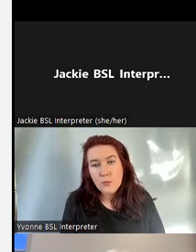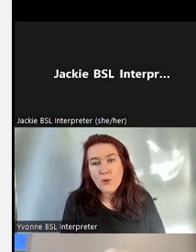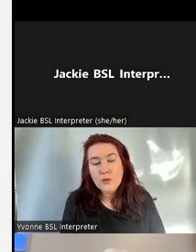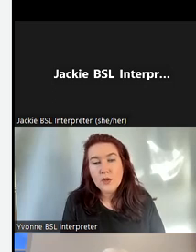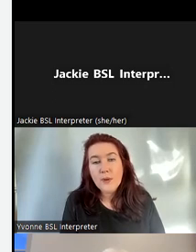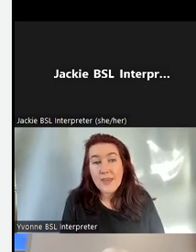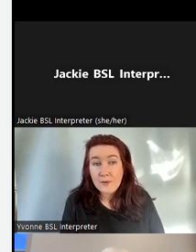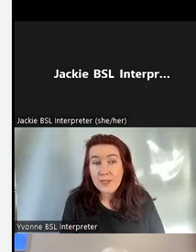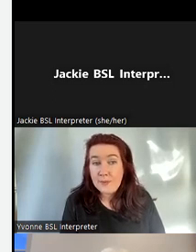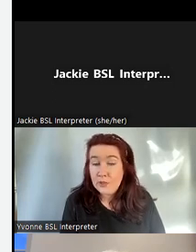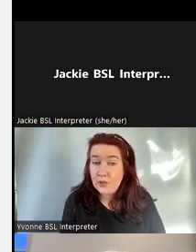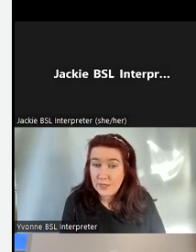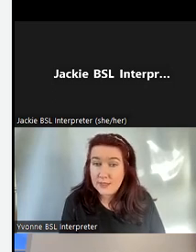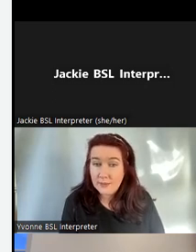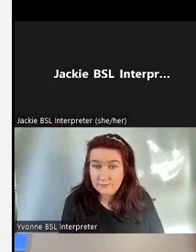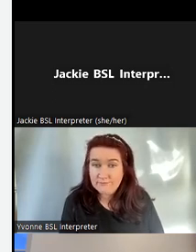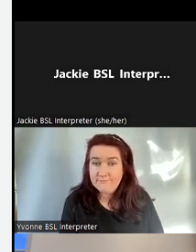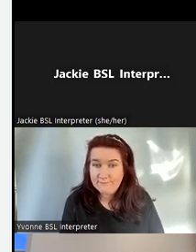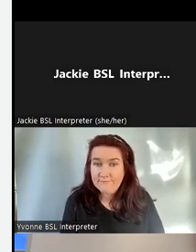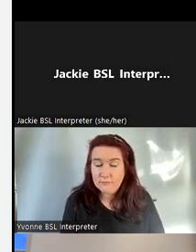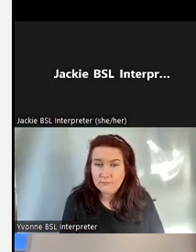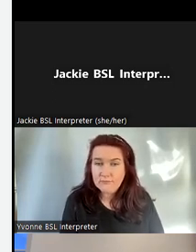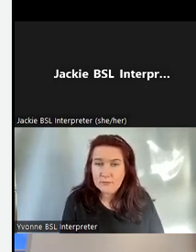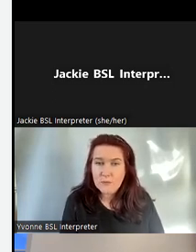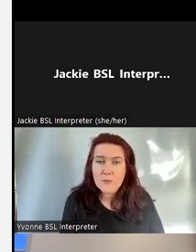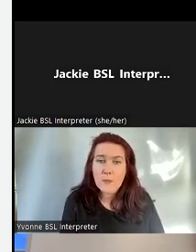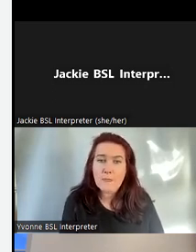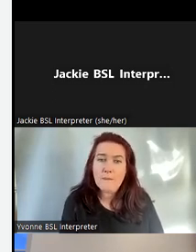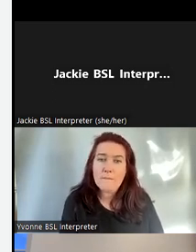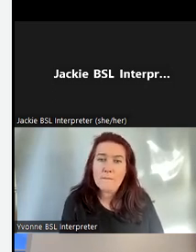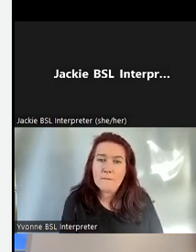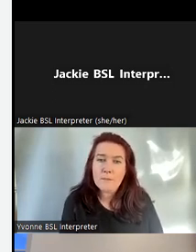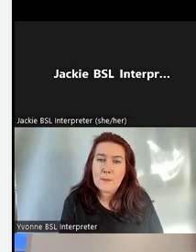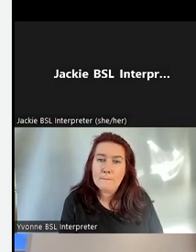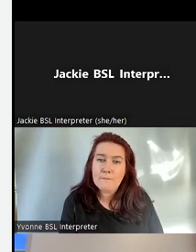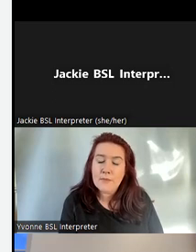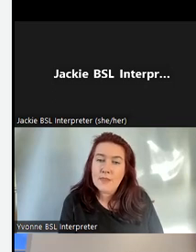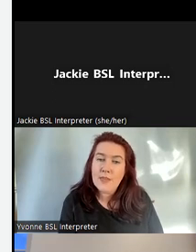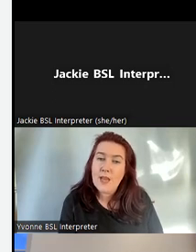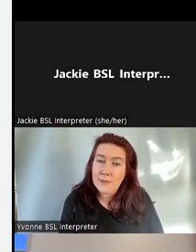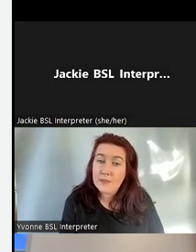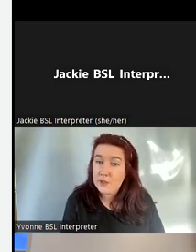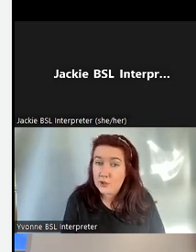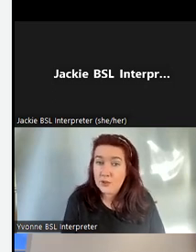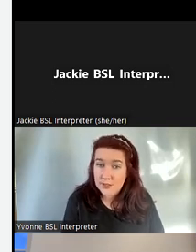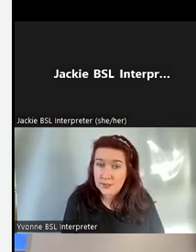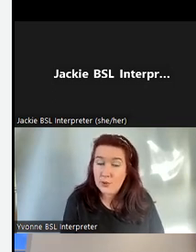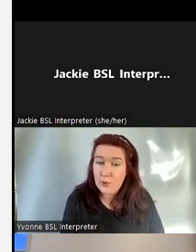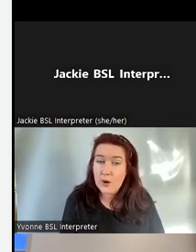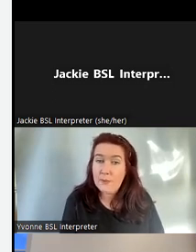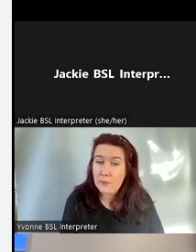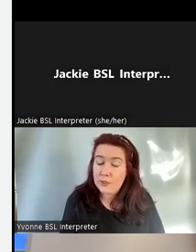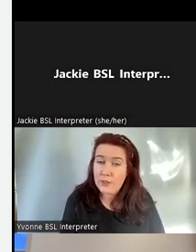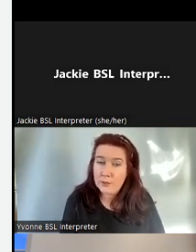We also work with Edinburgh Napier University they have many of their students